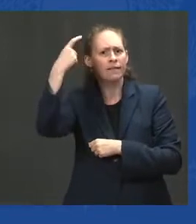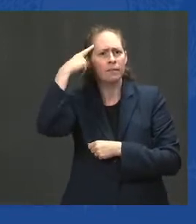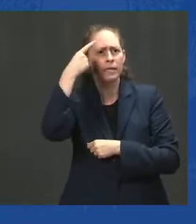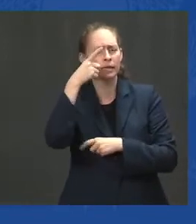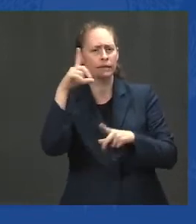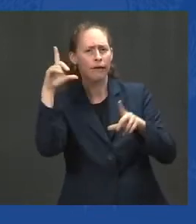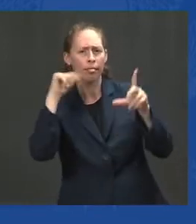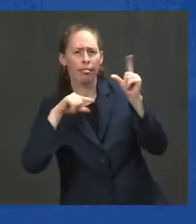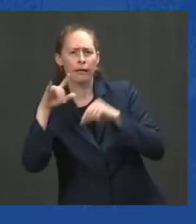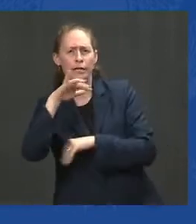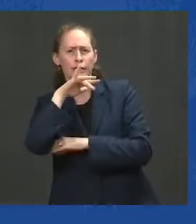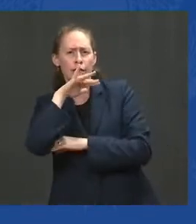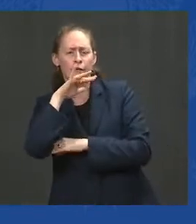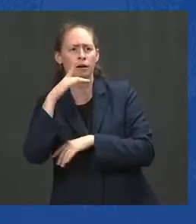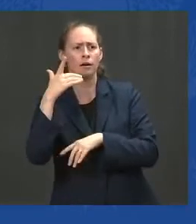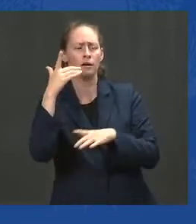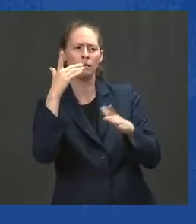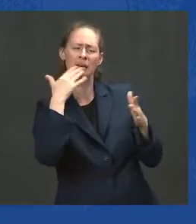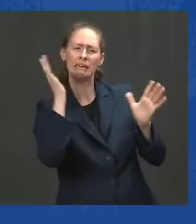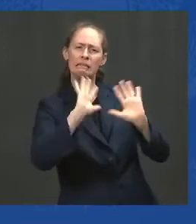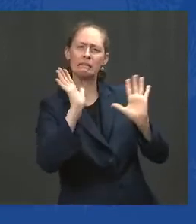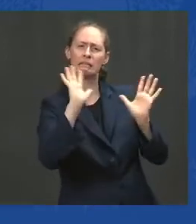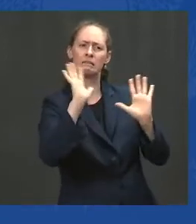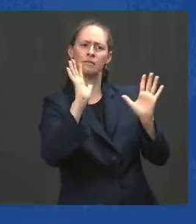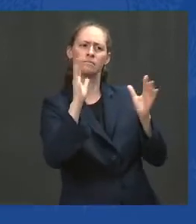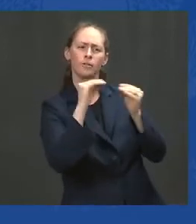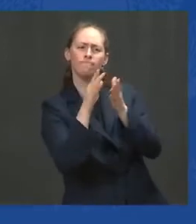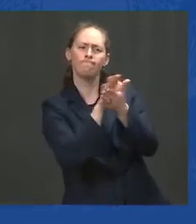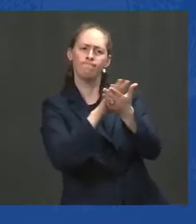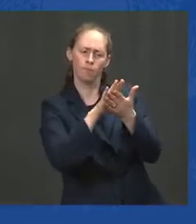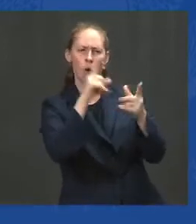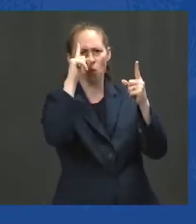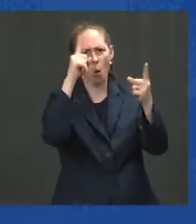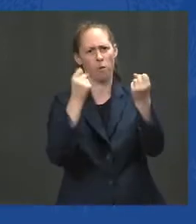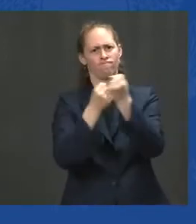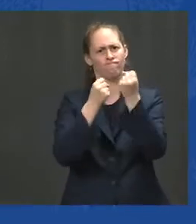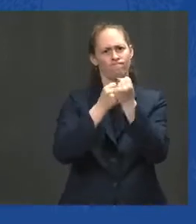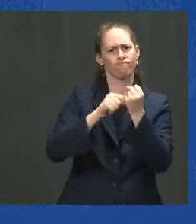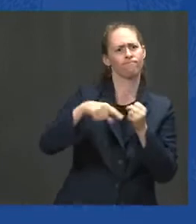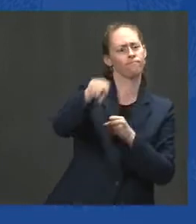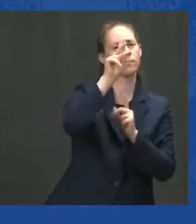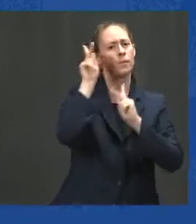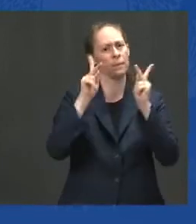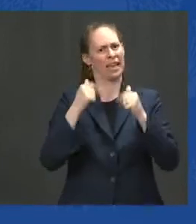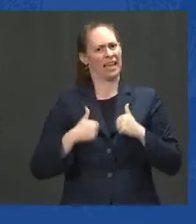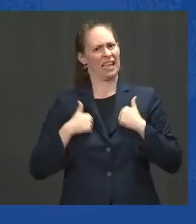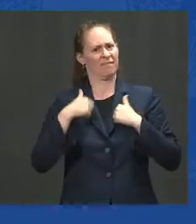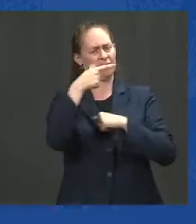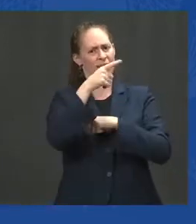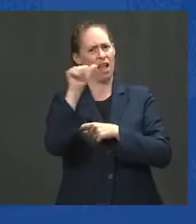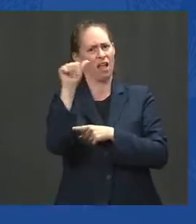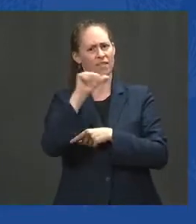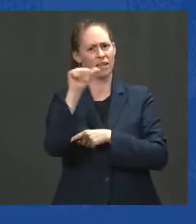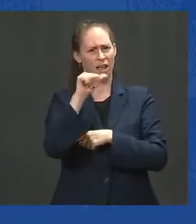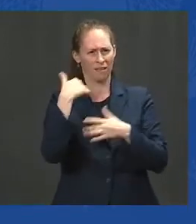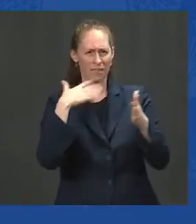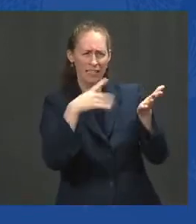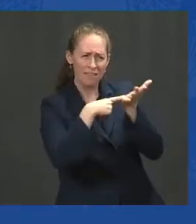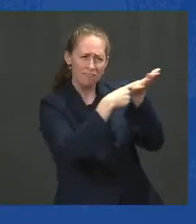function for the Afghan people. We talked extensively about the need for Afghan leaders to unite politically.